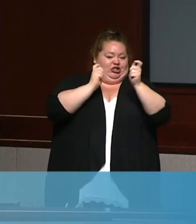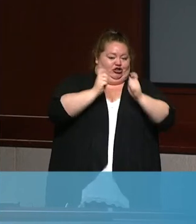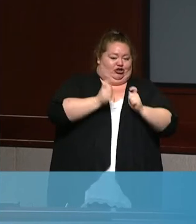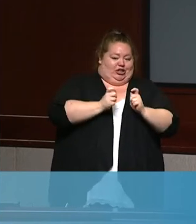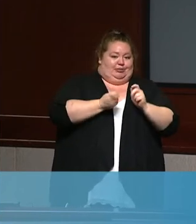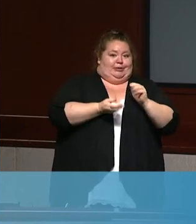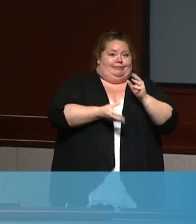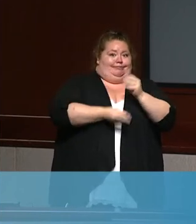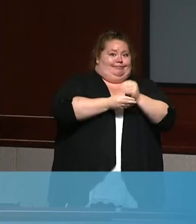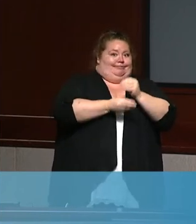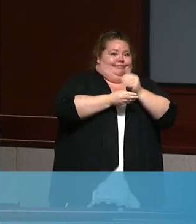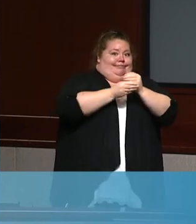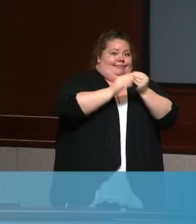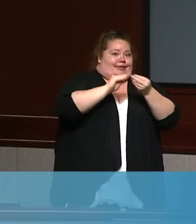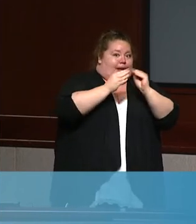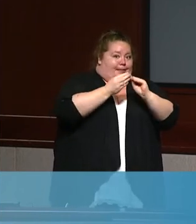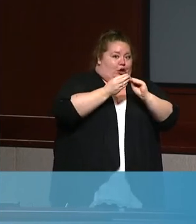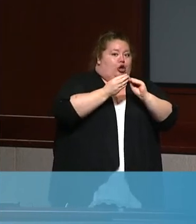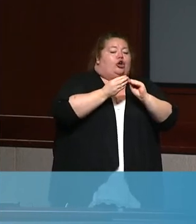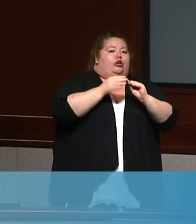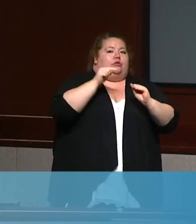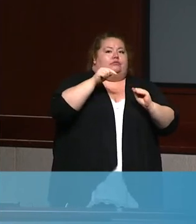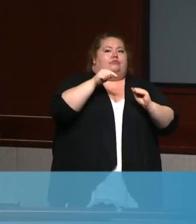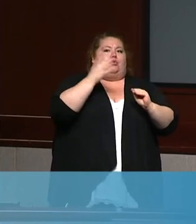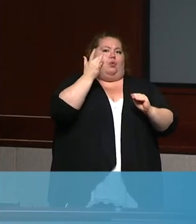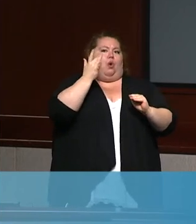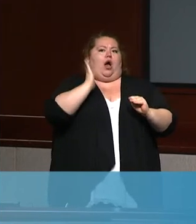case rates because of our testing rate.